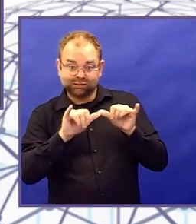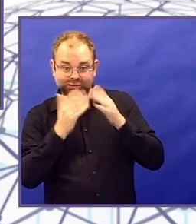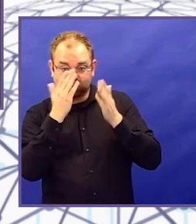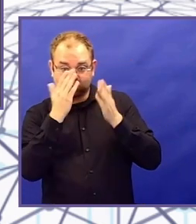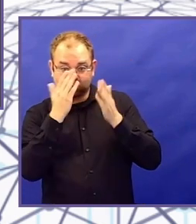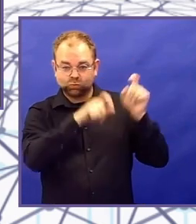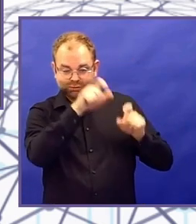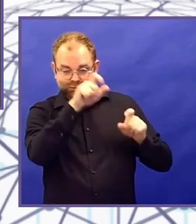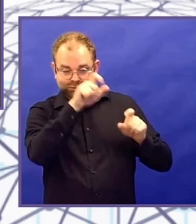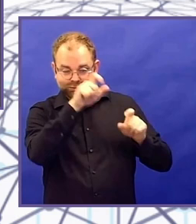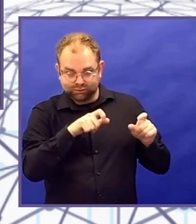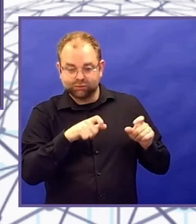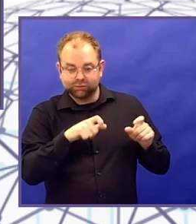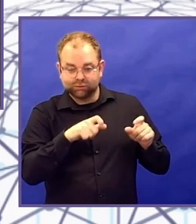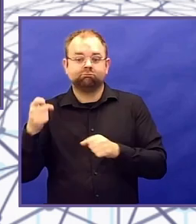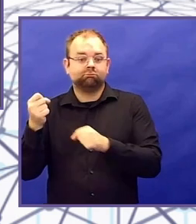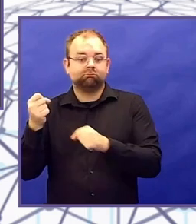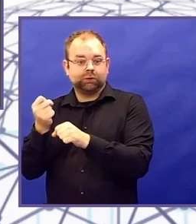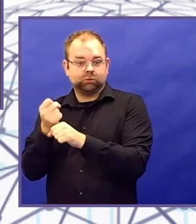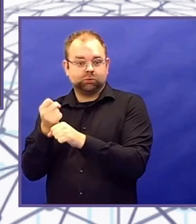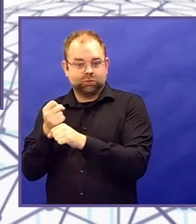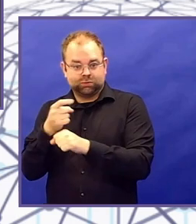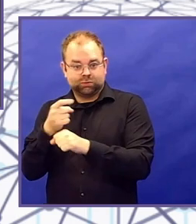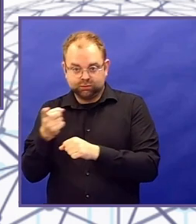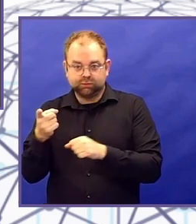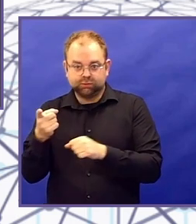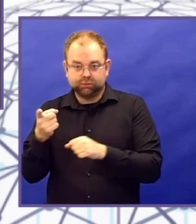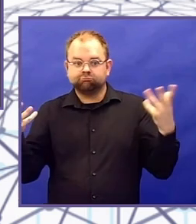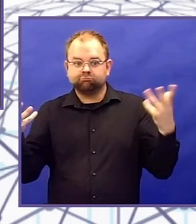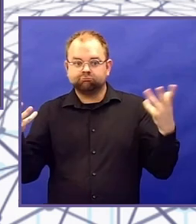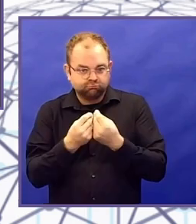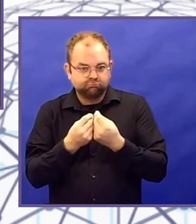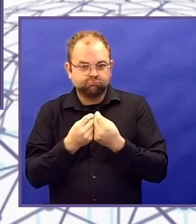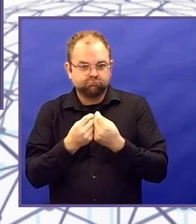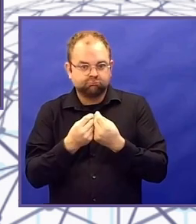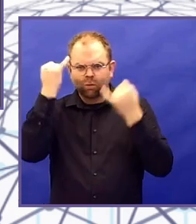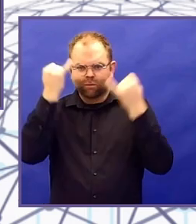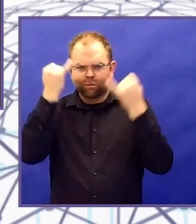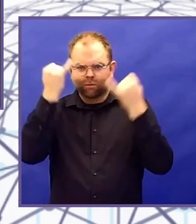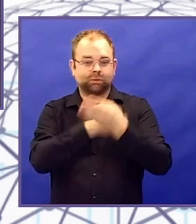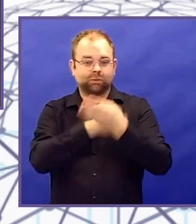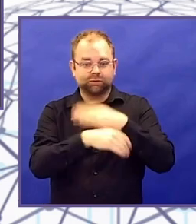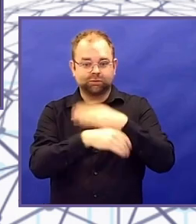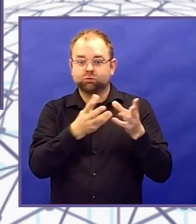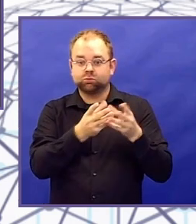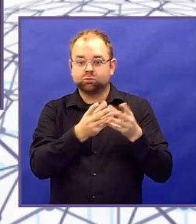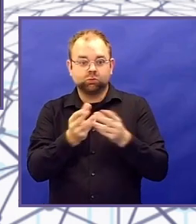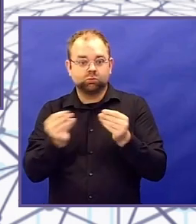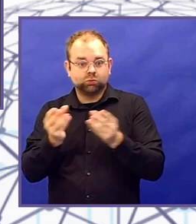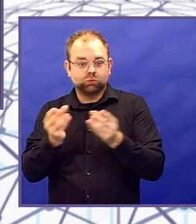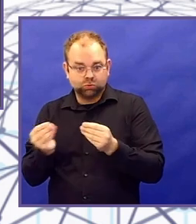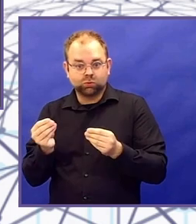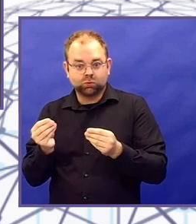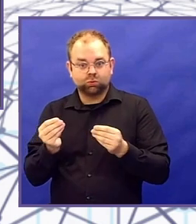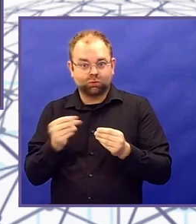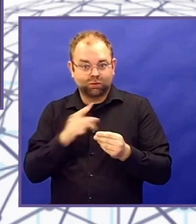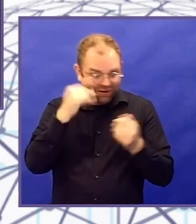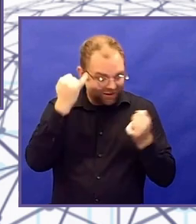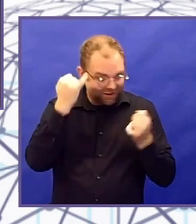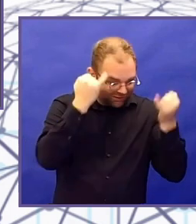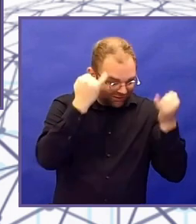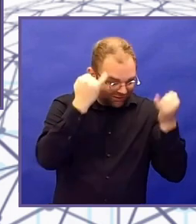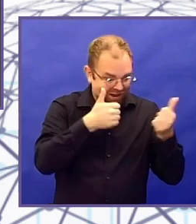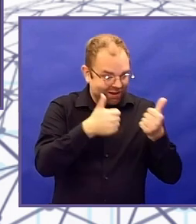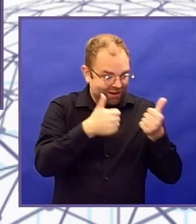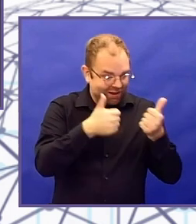things like exoskeletons. There's an interesting case of some haptic shoes. And they're often very well